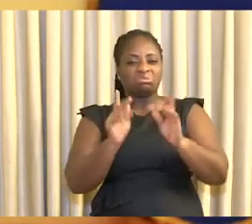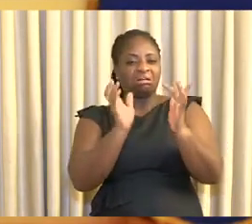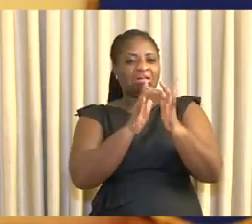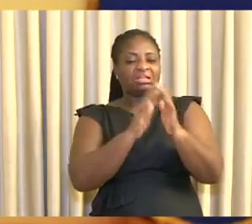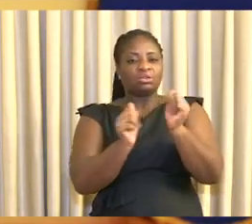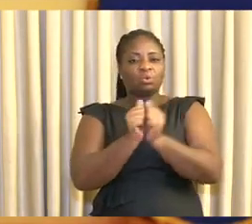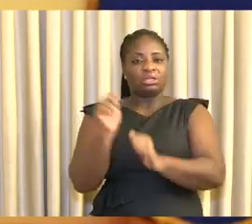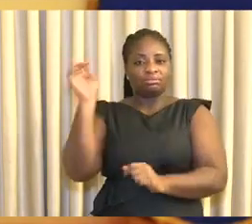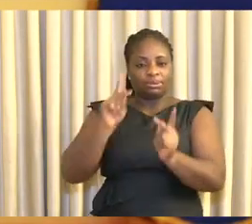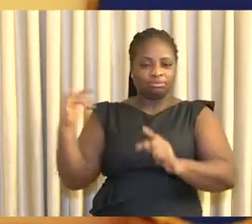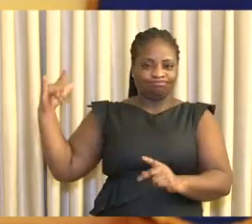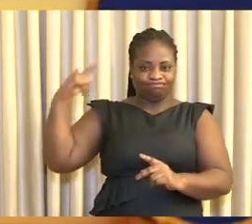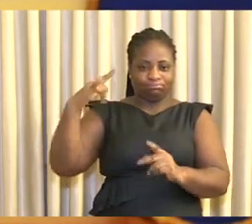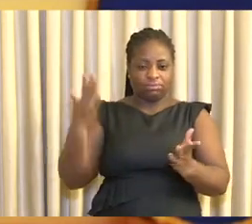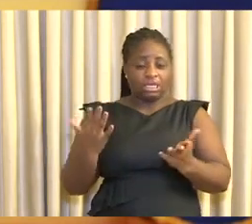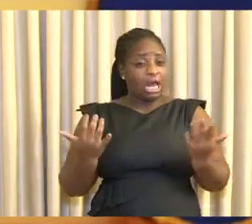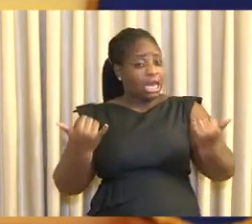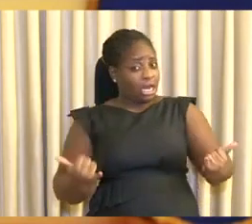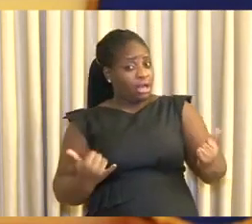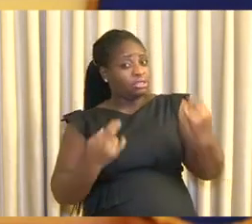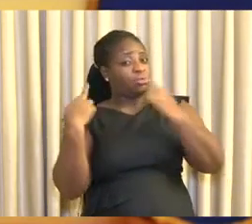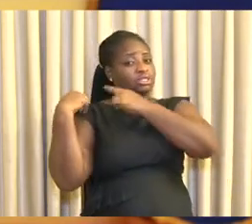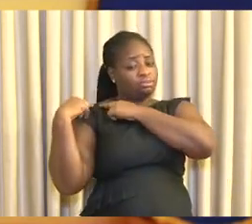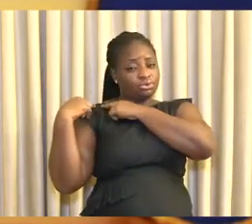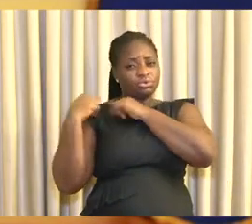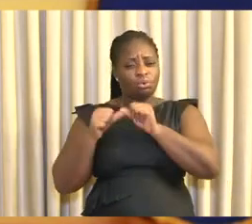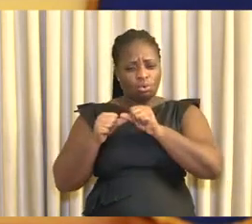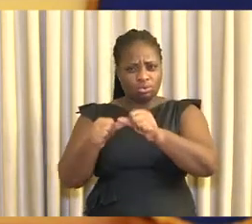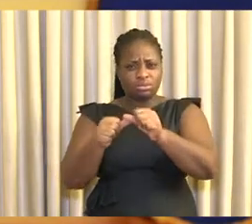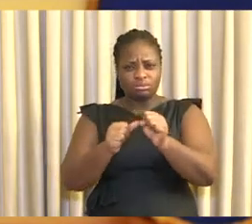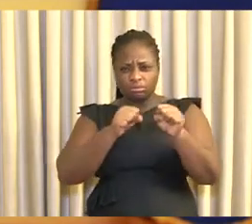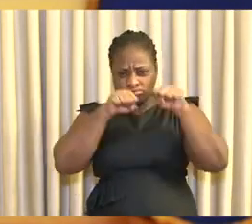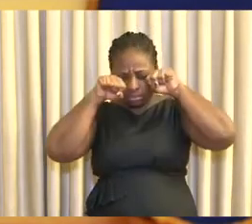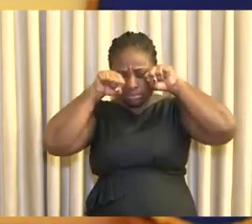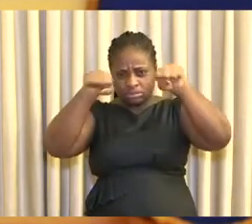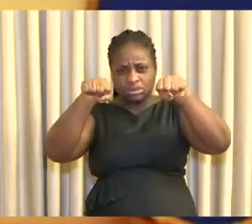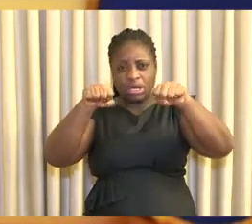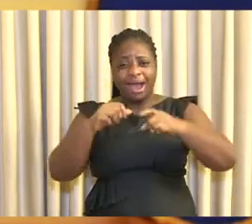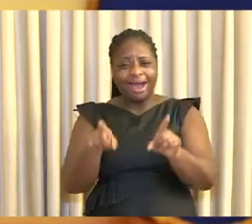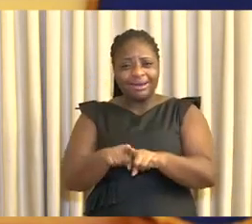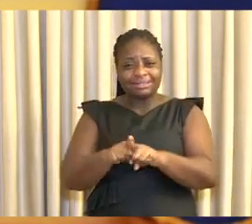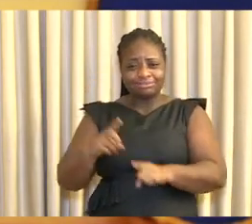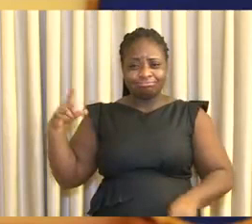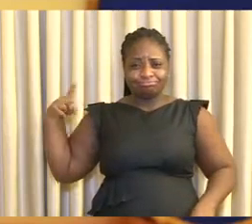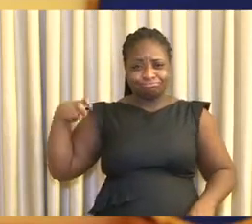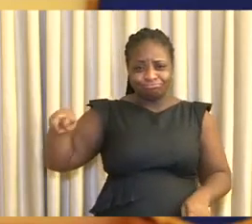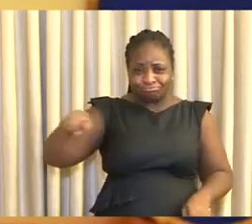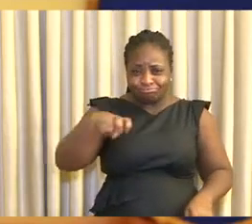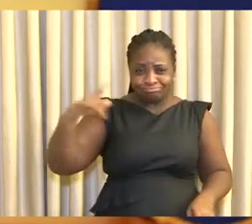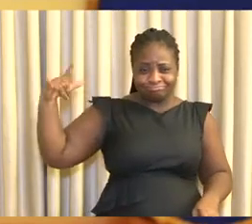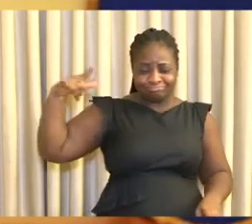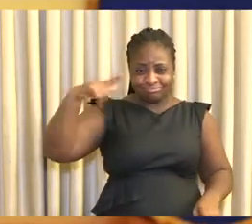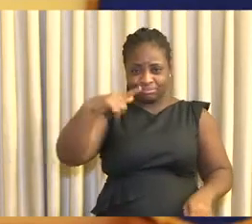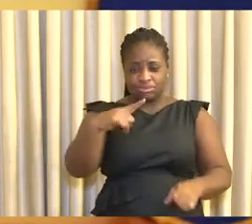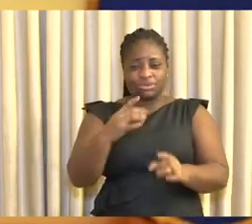It is therefore incumbent on us to continue to be vigilant about travelers into our country until